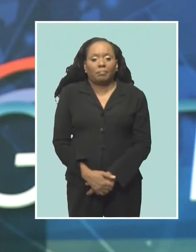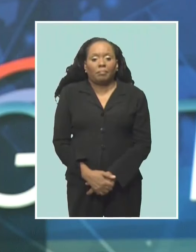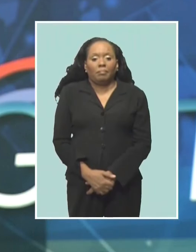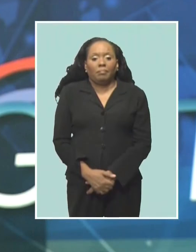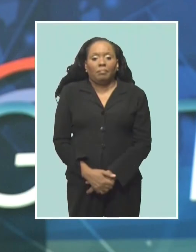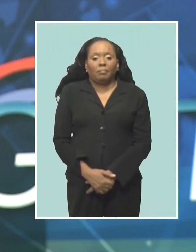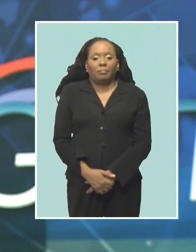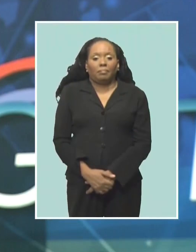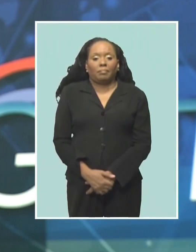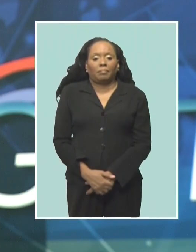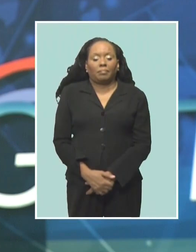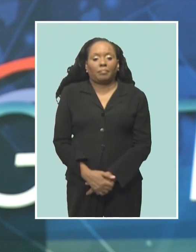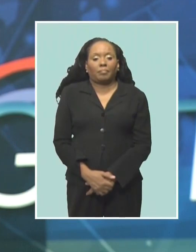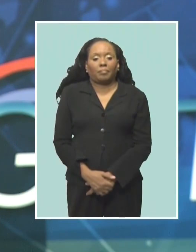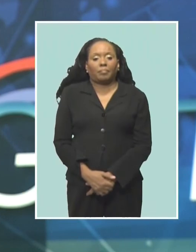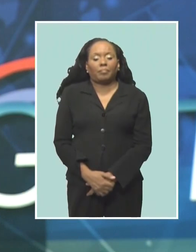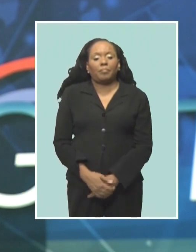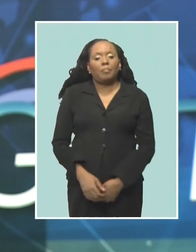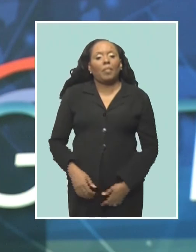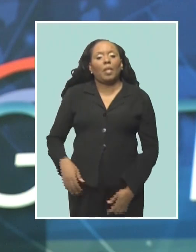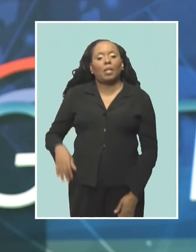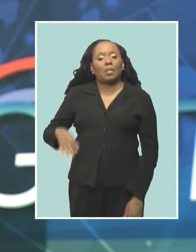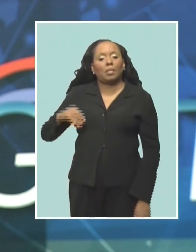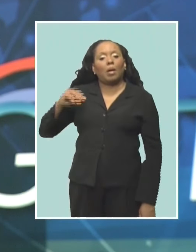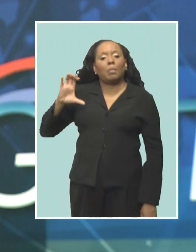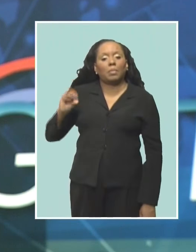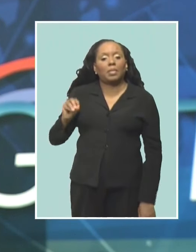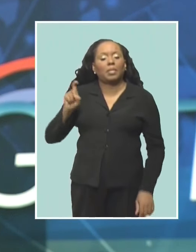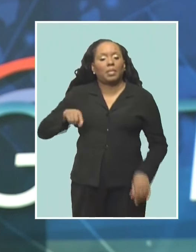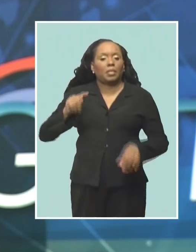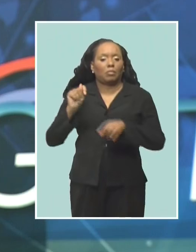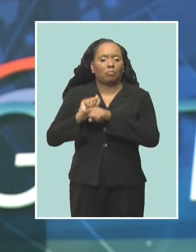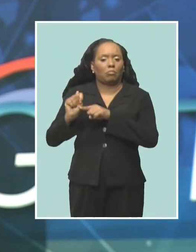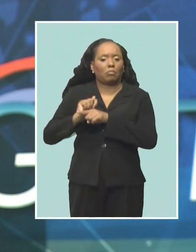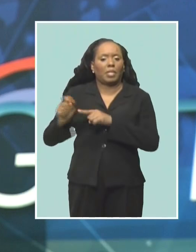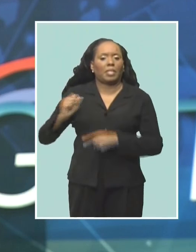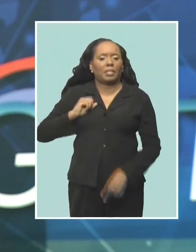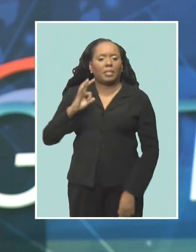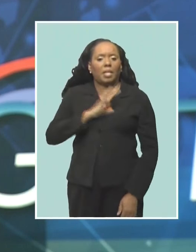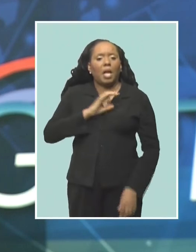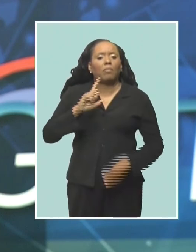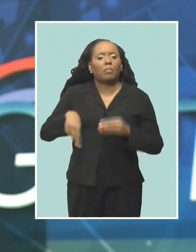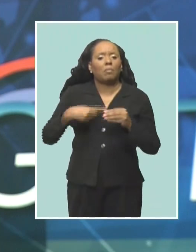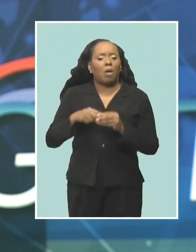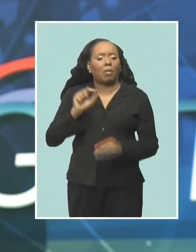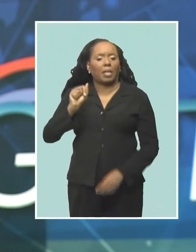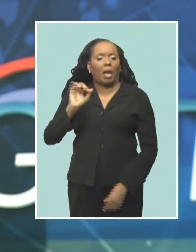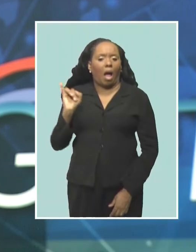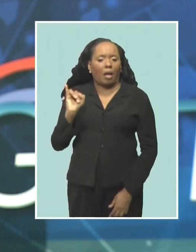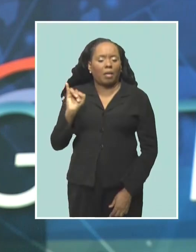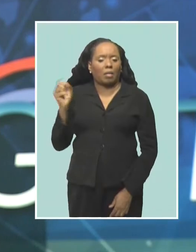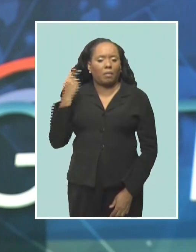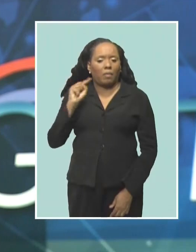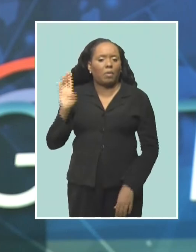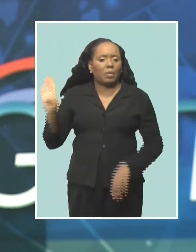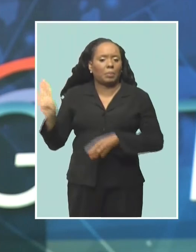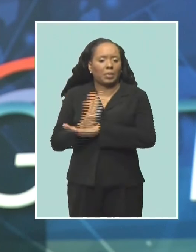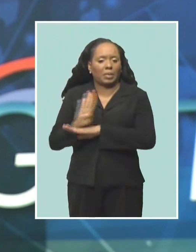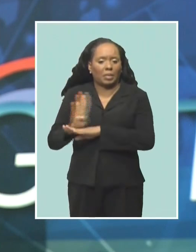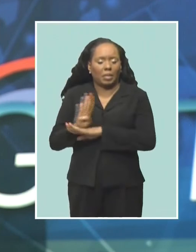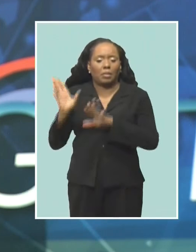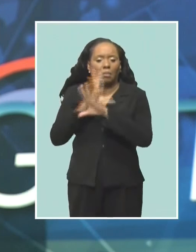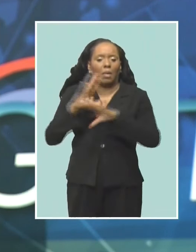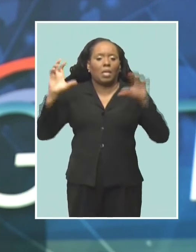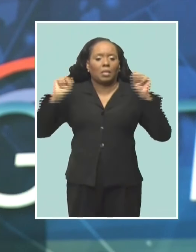Employers are being advised to retrain their staff as more artificial intelligence is employed within businesses. The advice comes